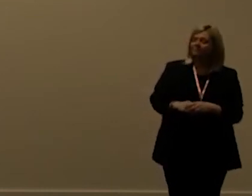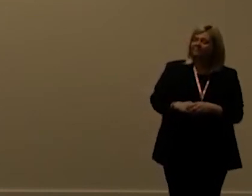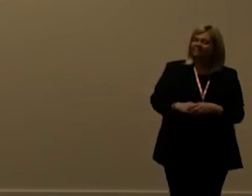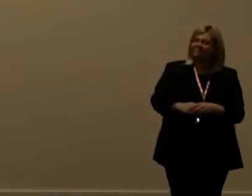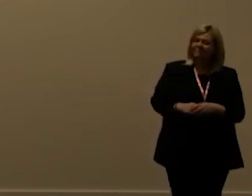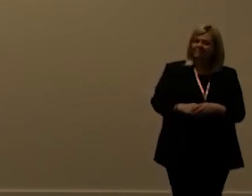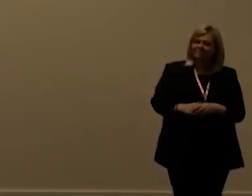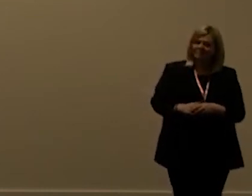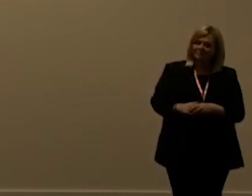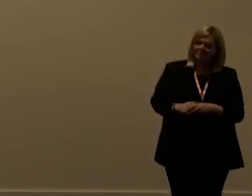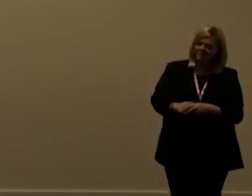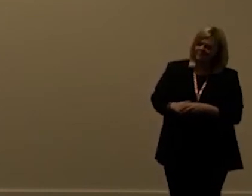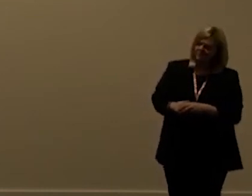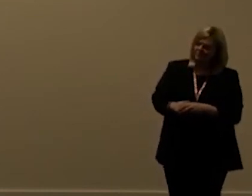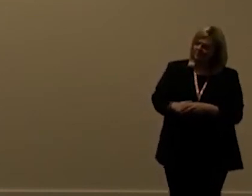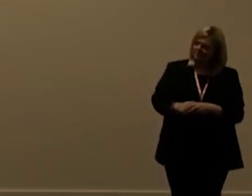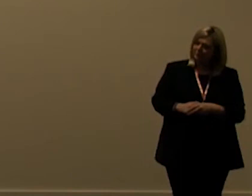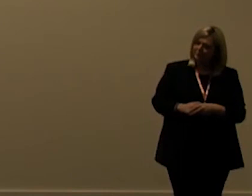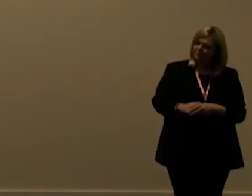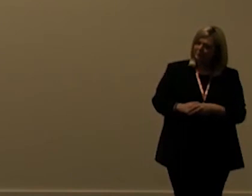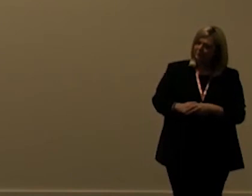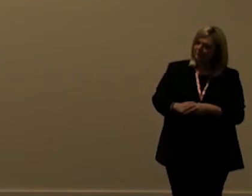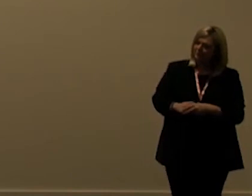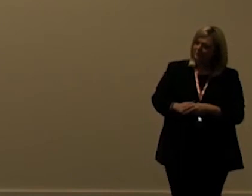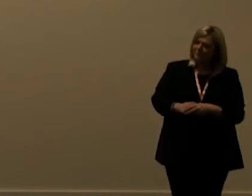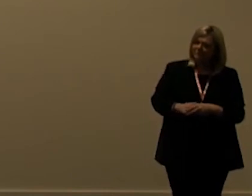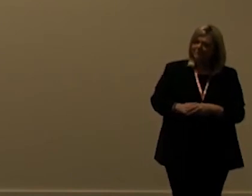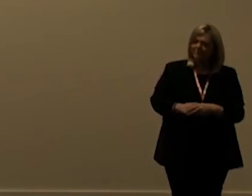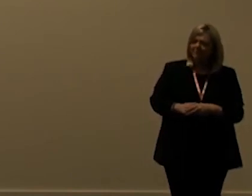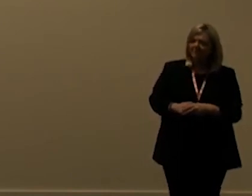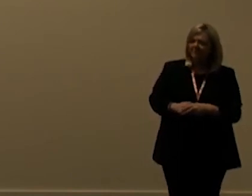if it's not obvious i don't like this so